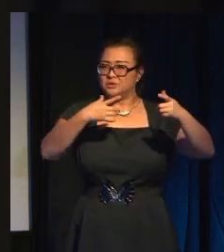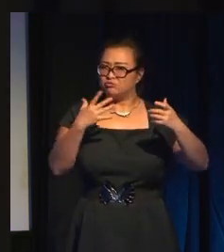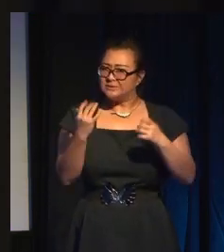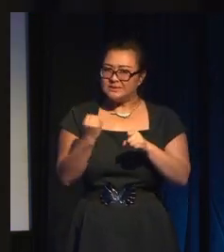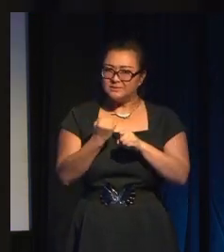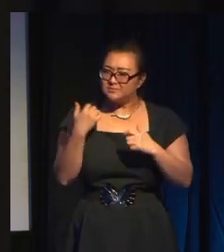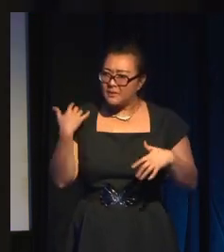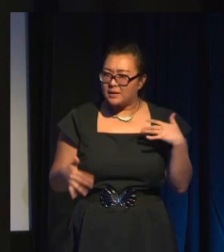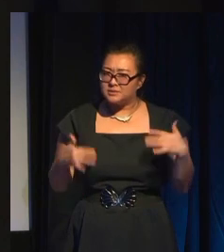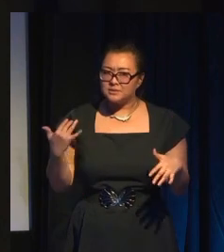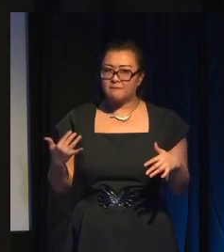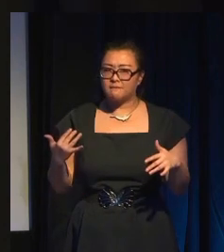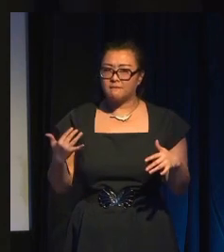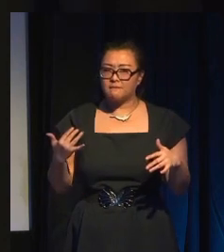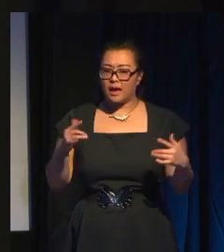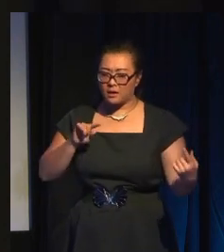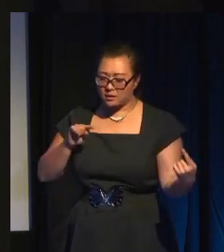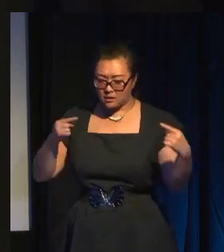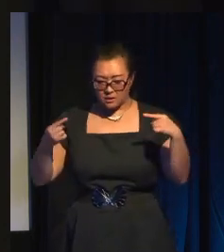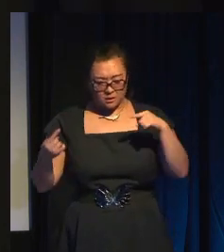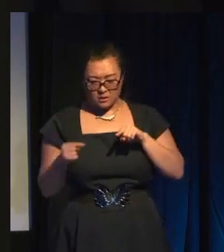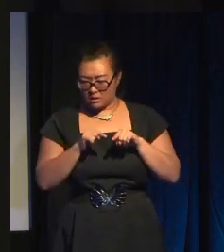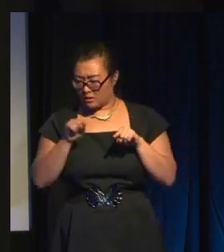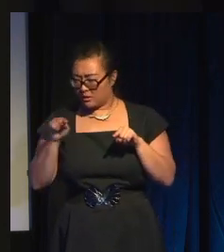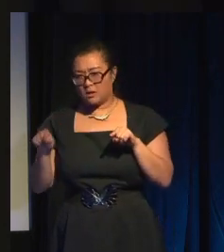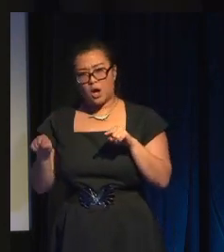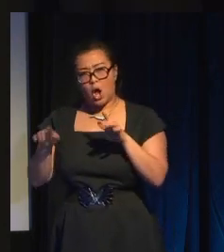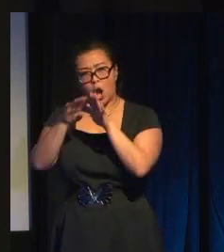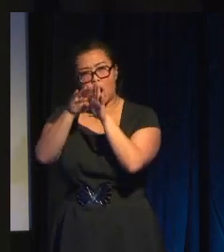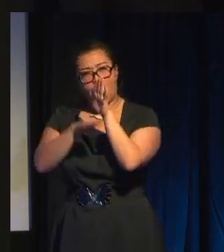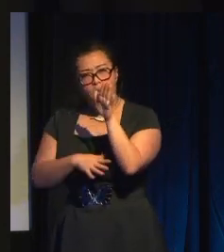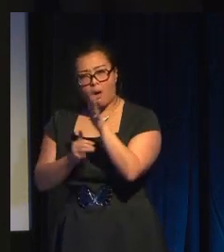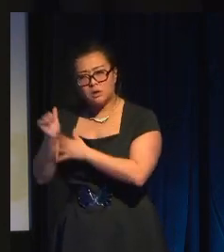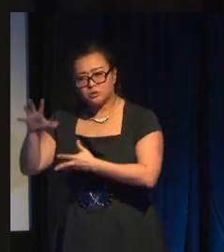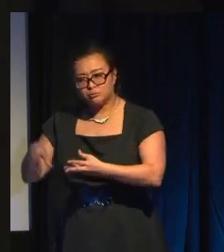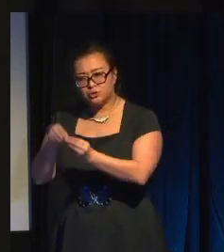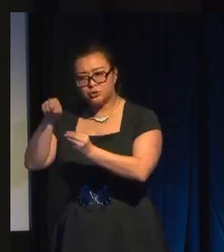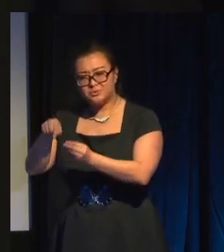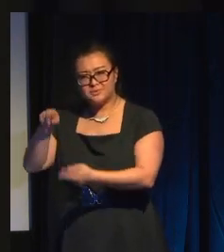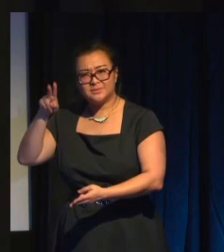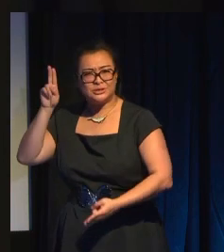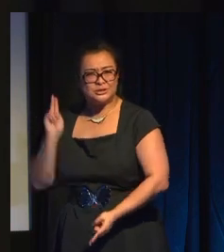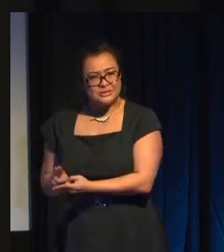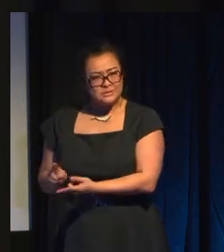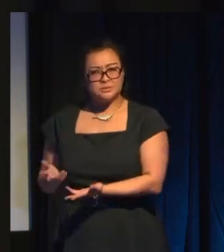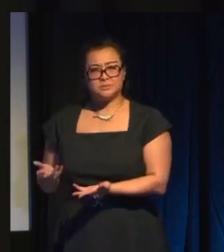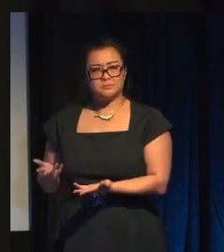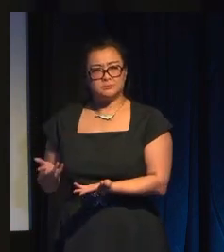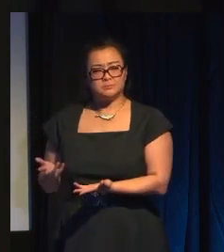And conversely, how cheap low culture often is to produce. And